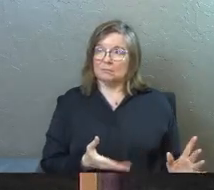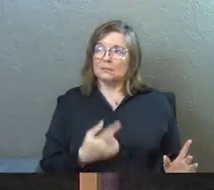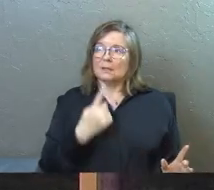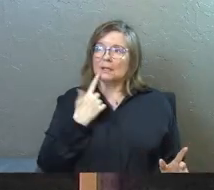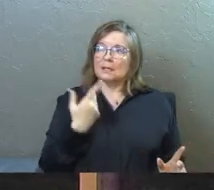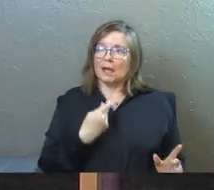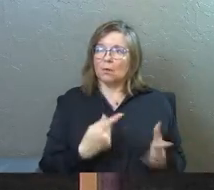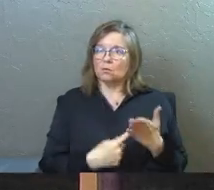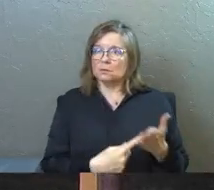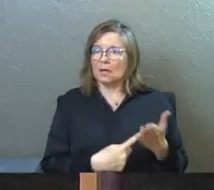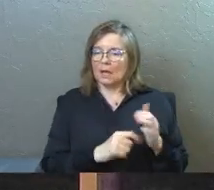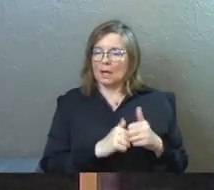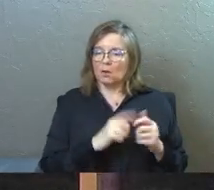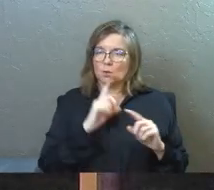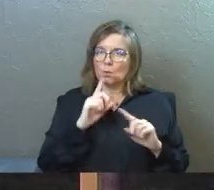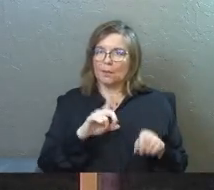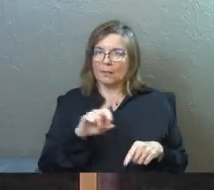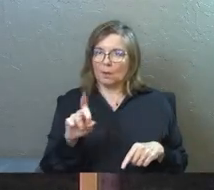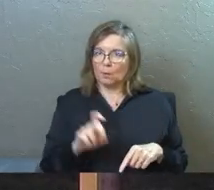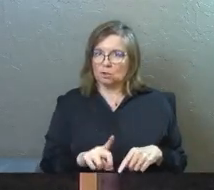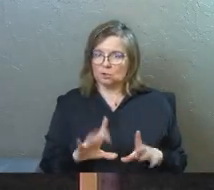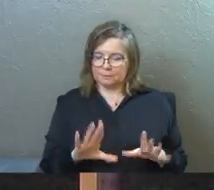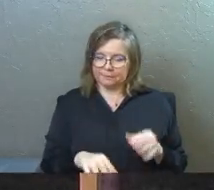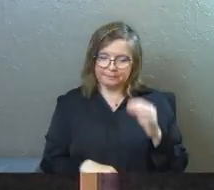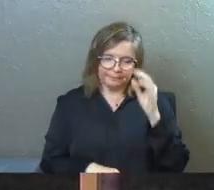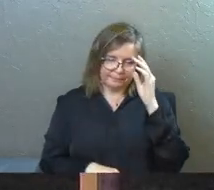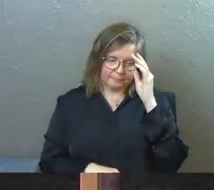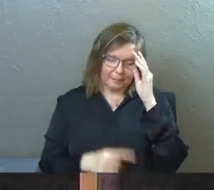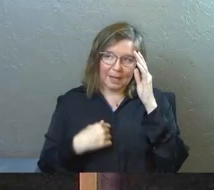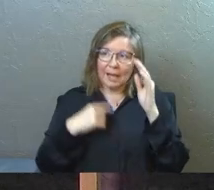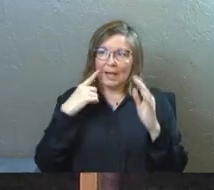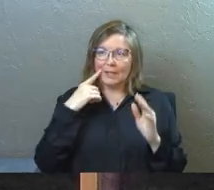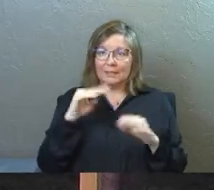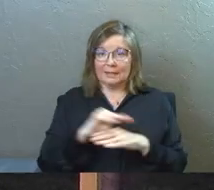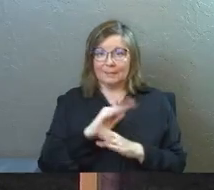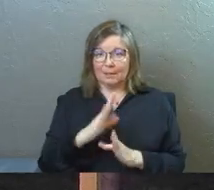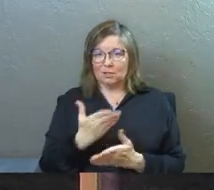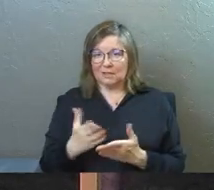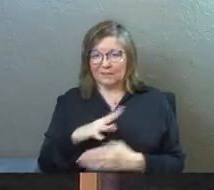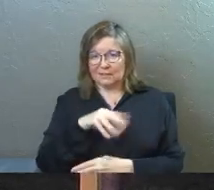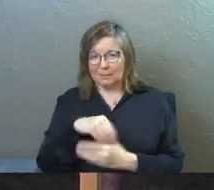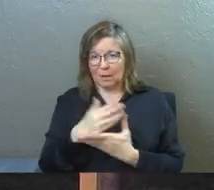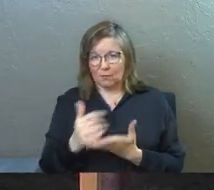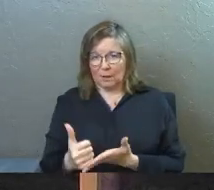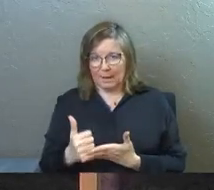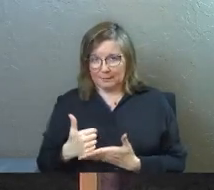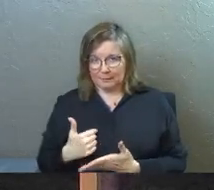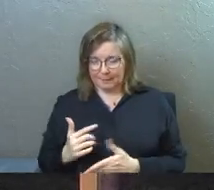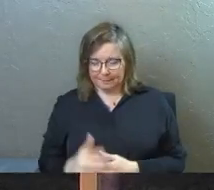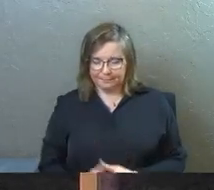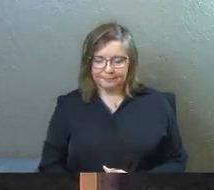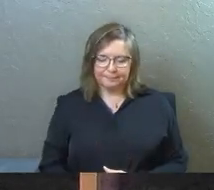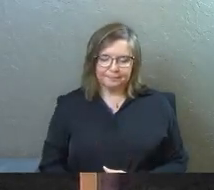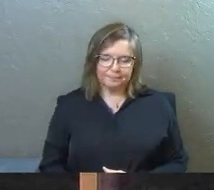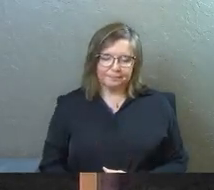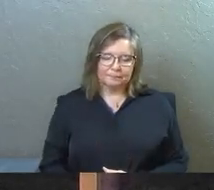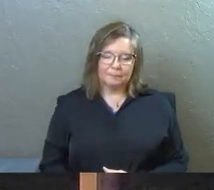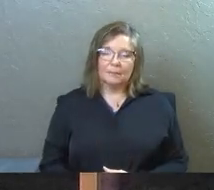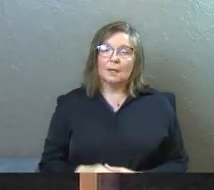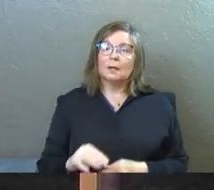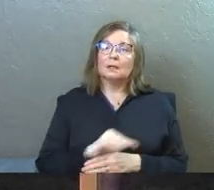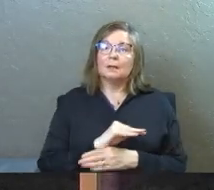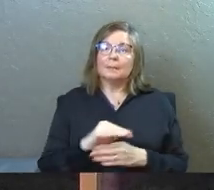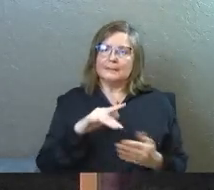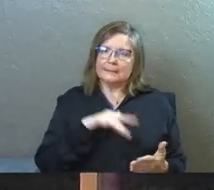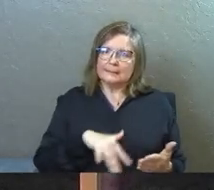And he and I were just discussing how you answered that question. I think this missionary stuff is part of what helps me. So